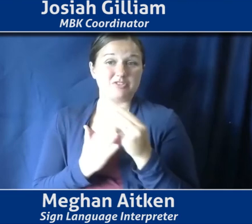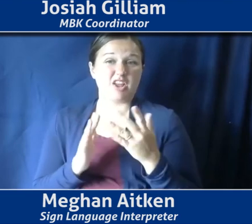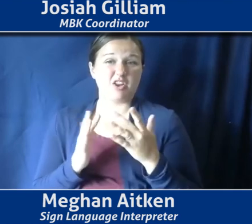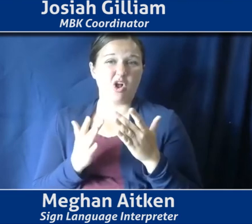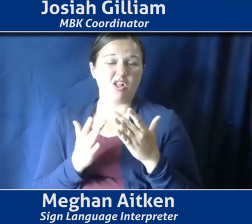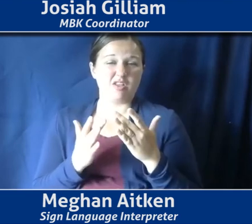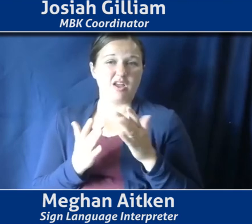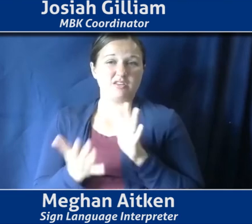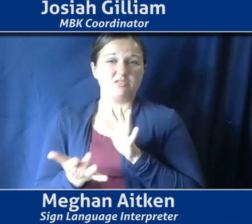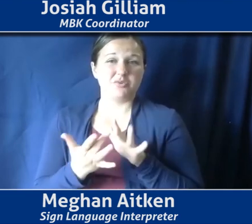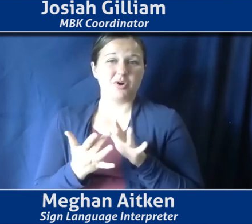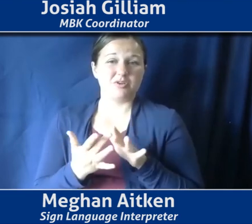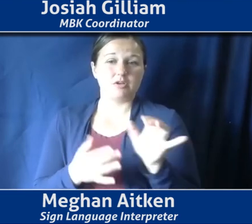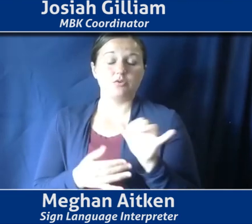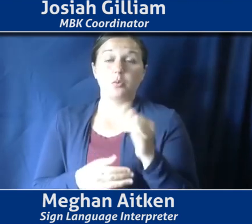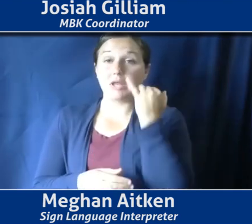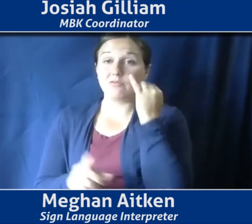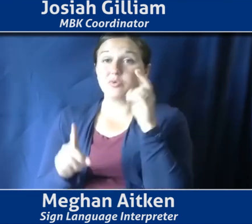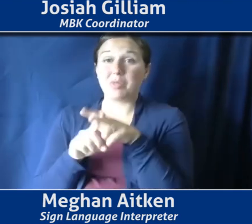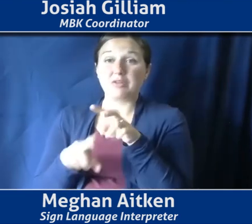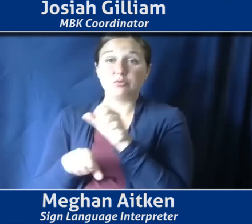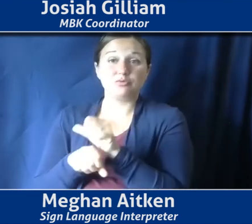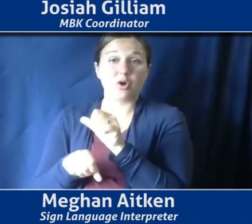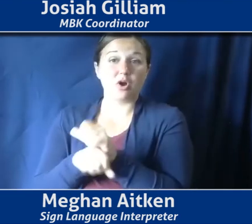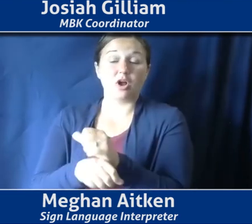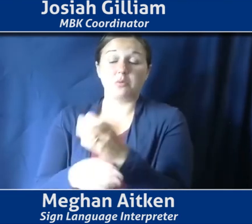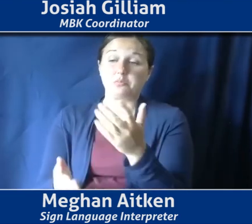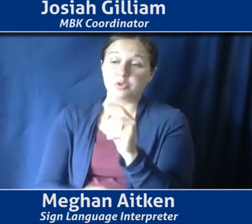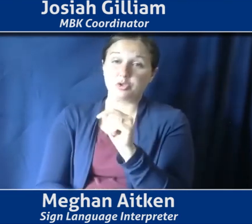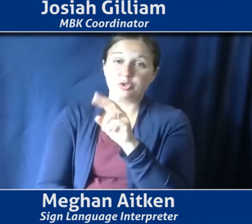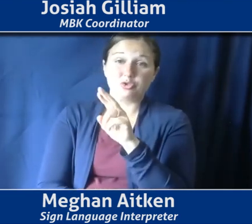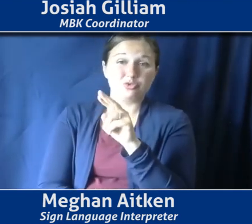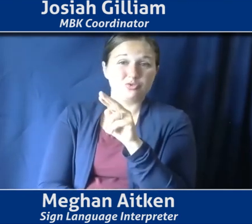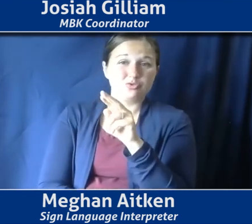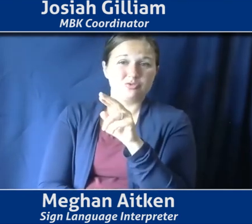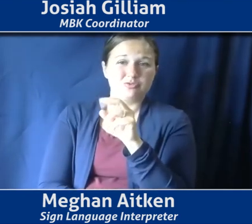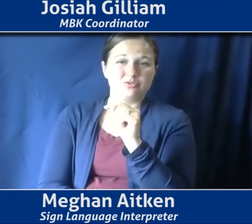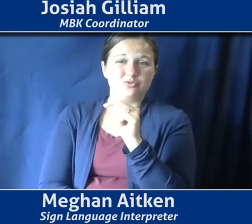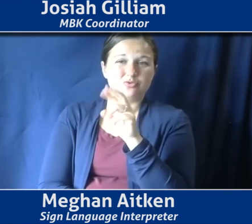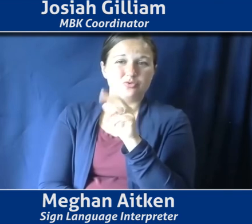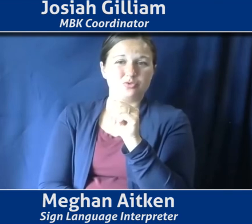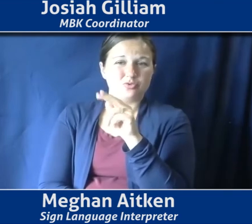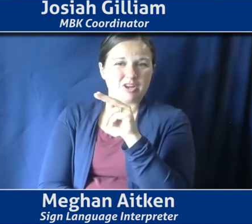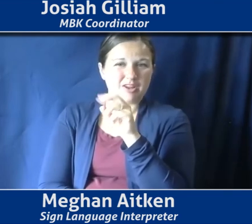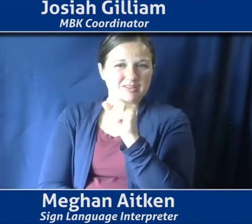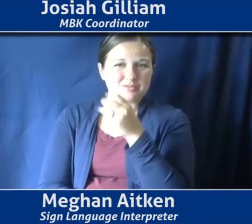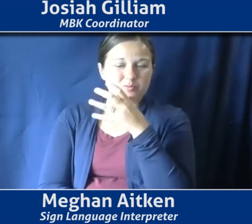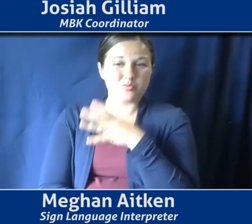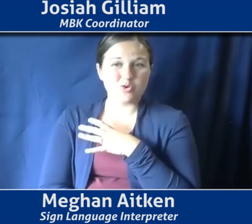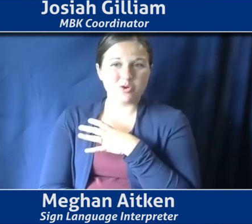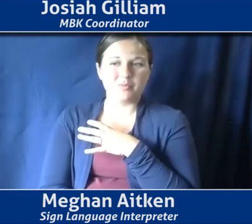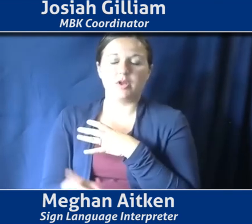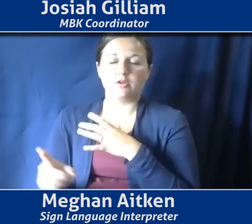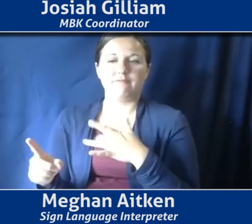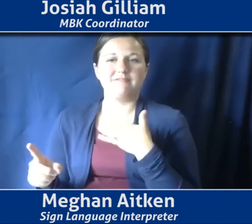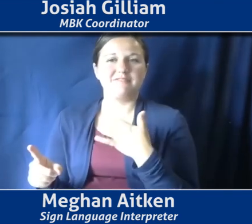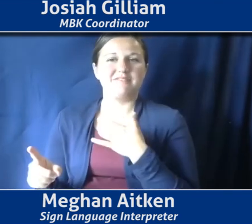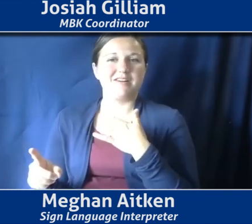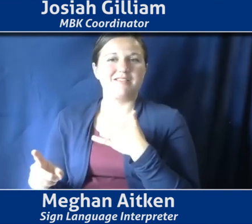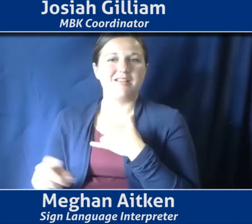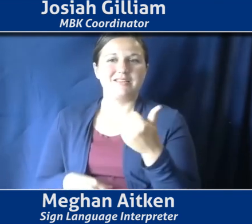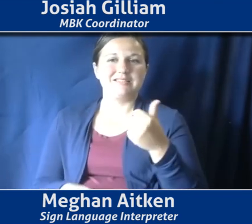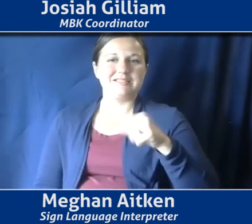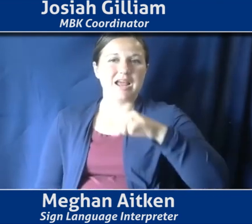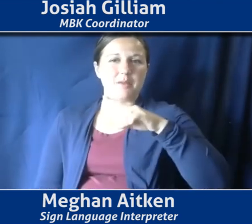that, you know, you've applied to a job and as a trans woman, you didn't get that job because you felt like they, they were, they denied you because of your, um,